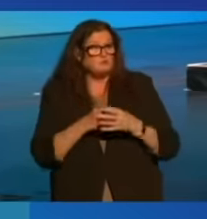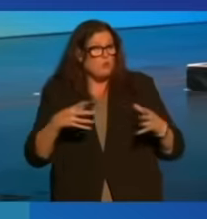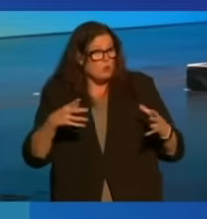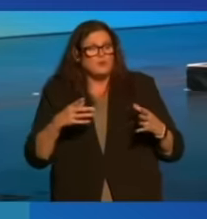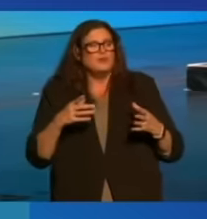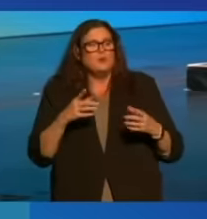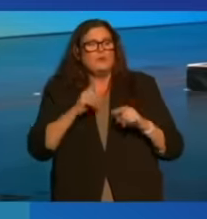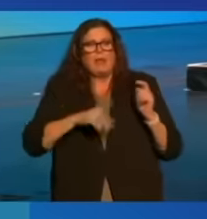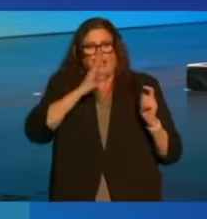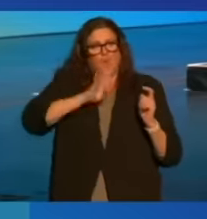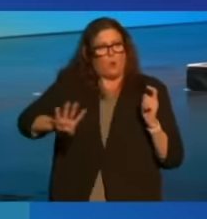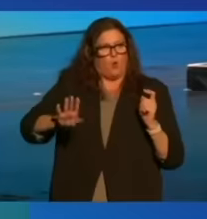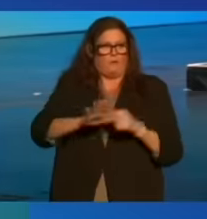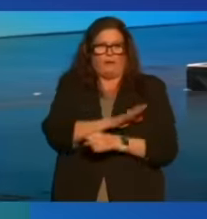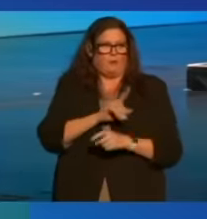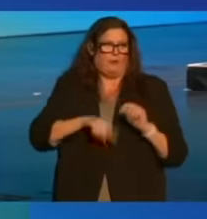entirely.